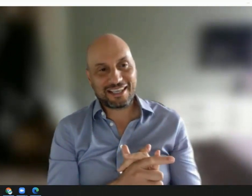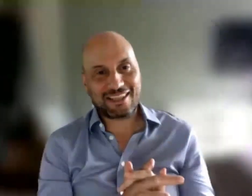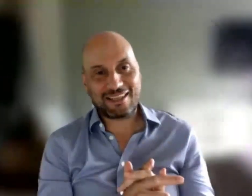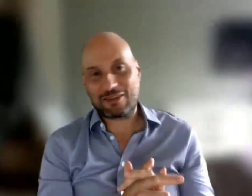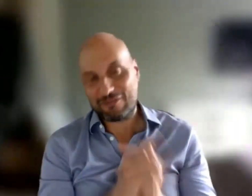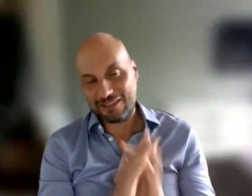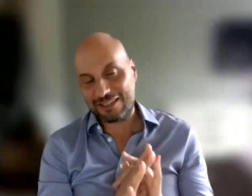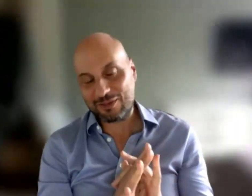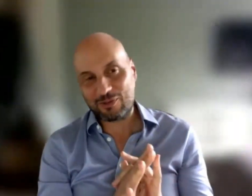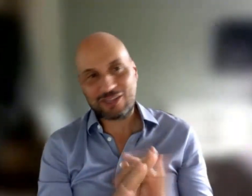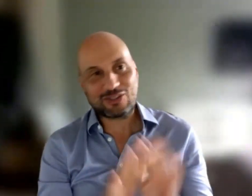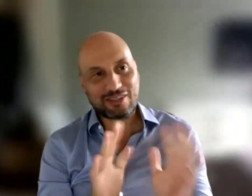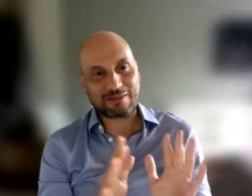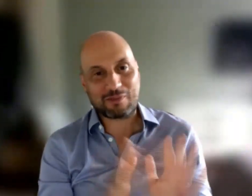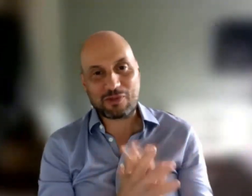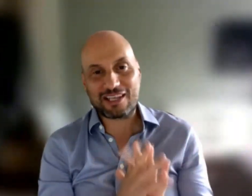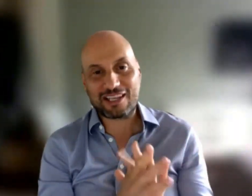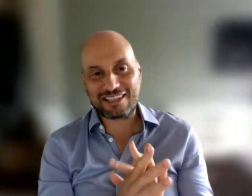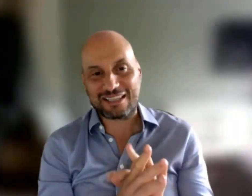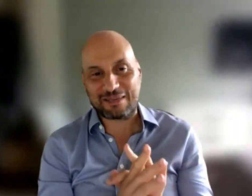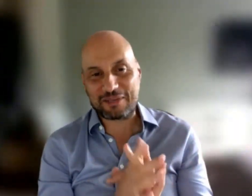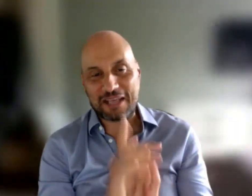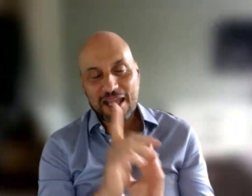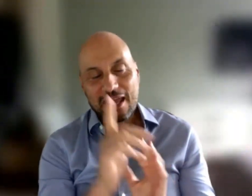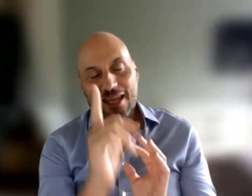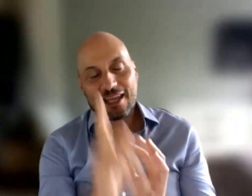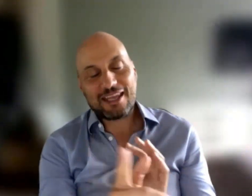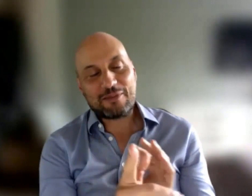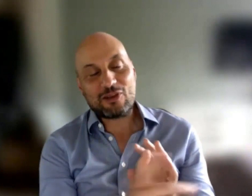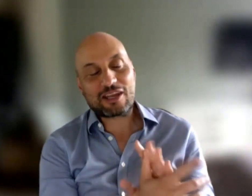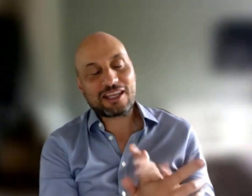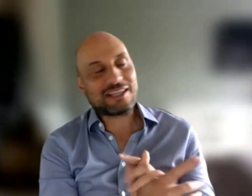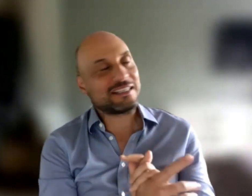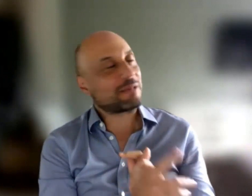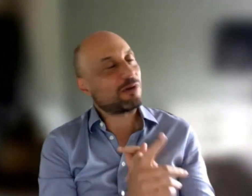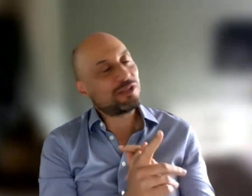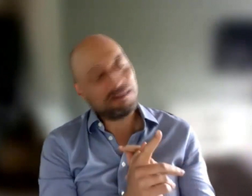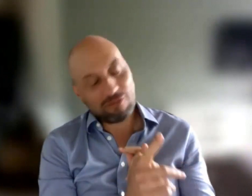So, I congratulate you for that.